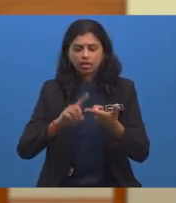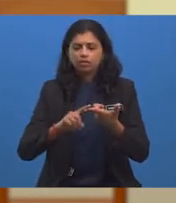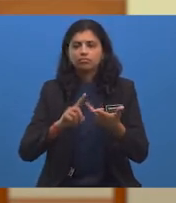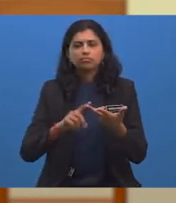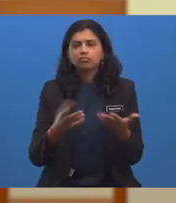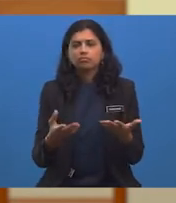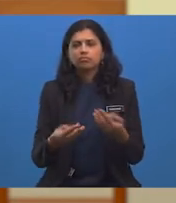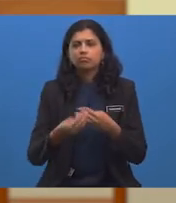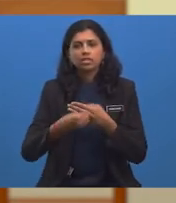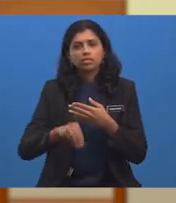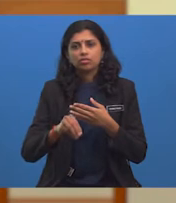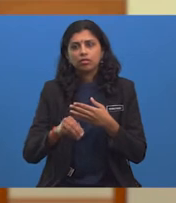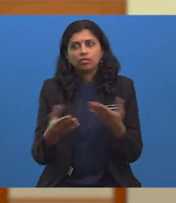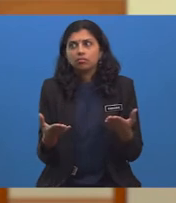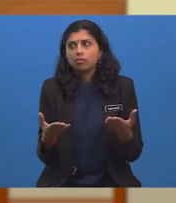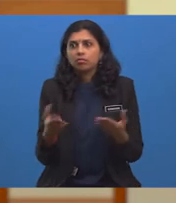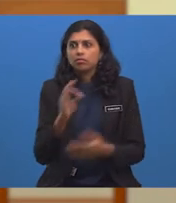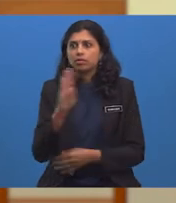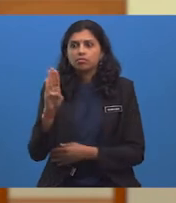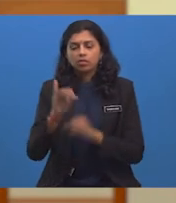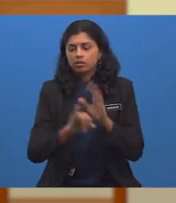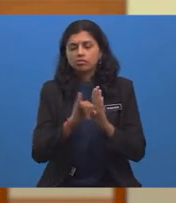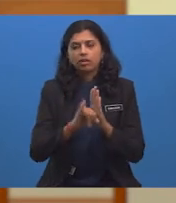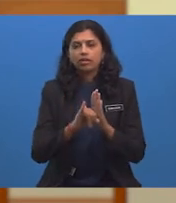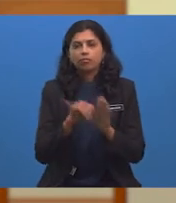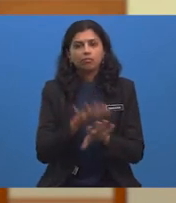and other social media platforms.